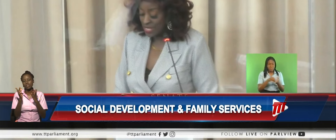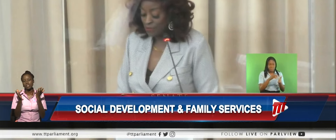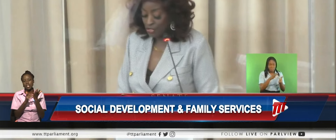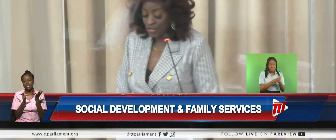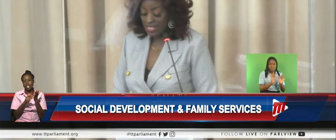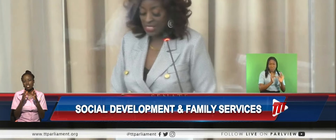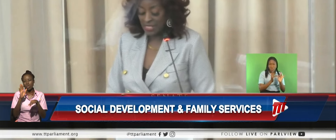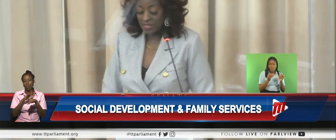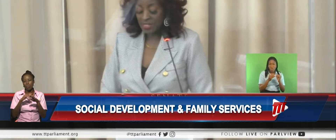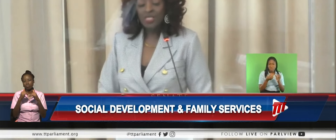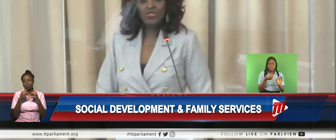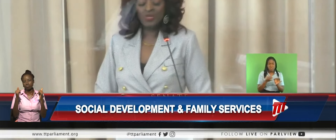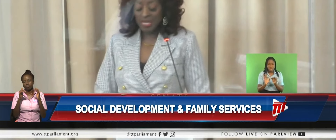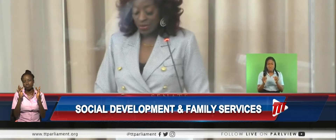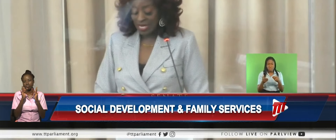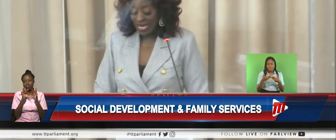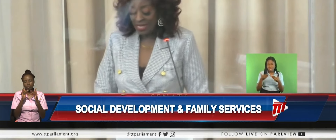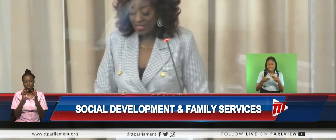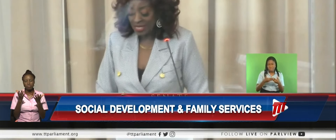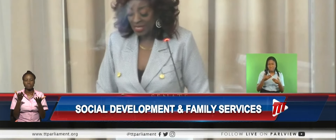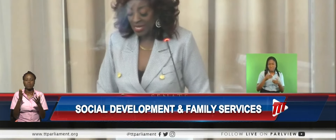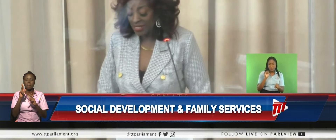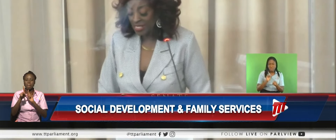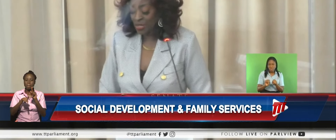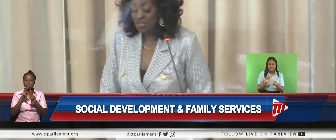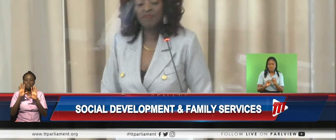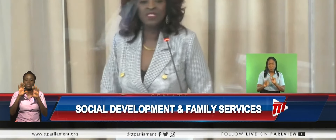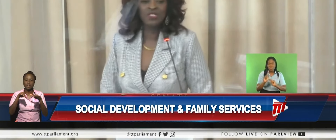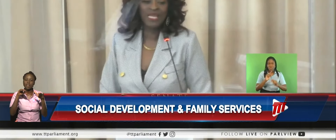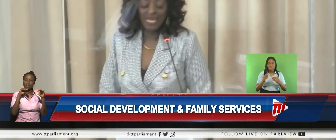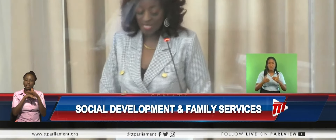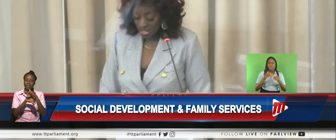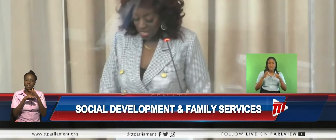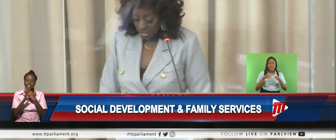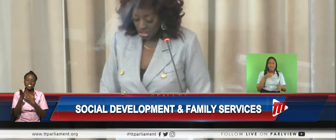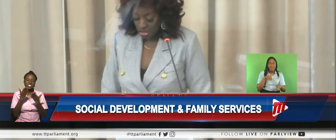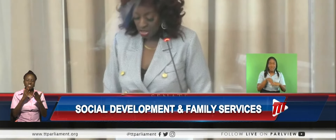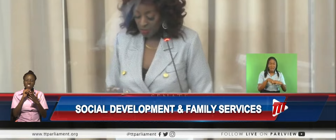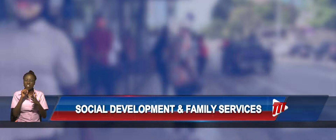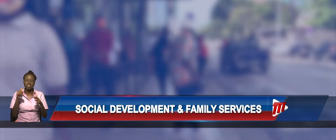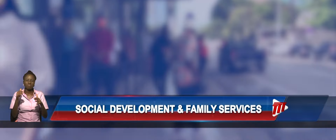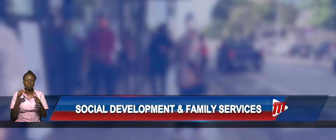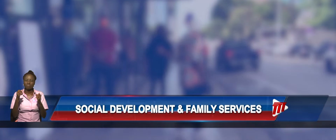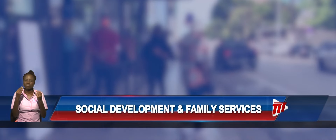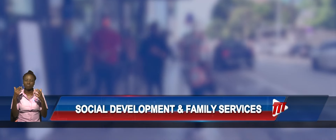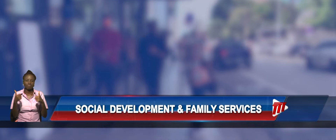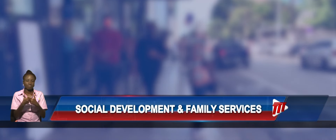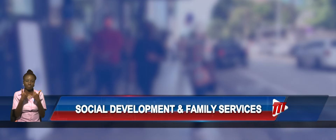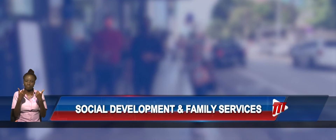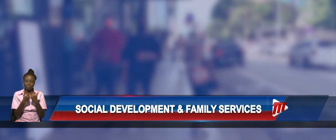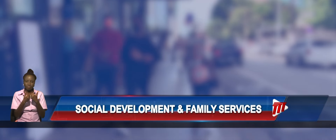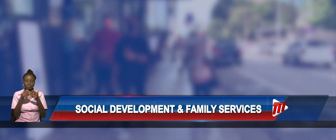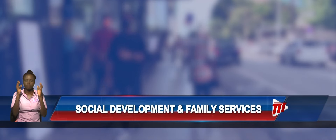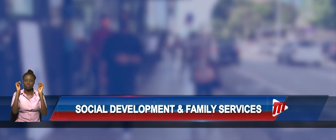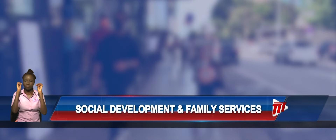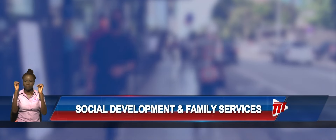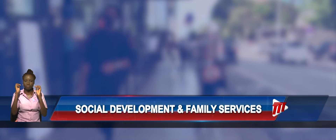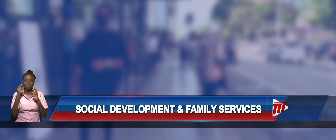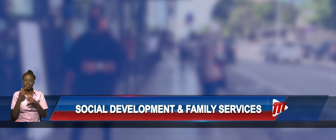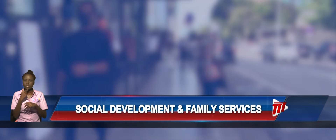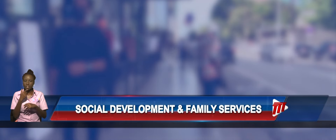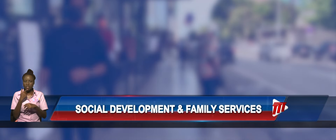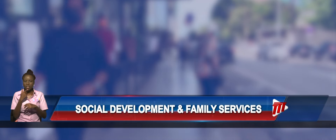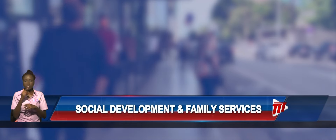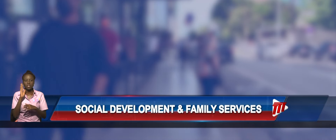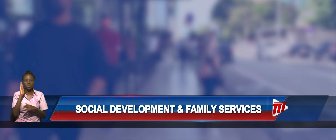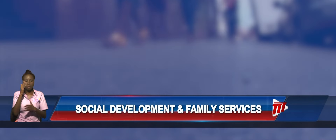processes and procedures so that our clients can access our services with less challenges. The minister said doing this would not